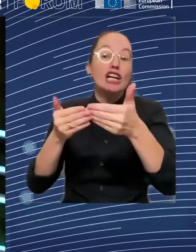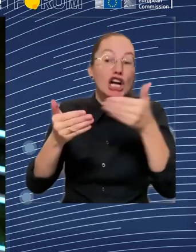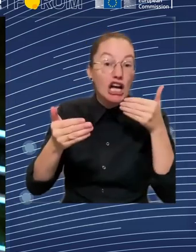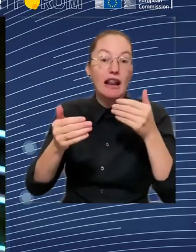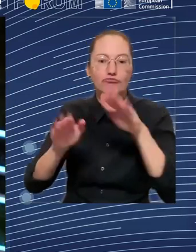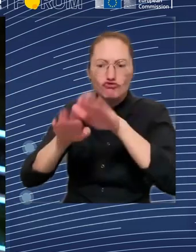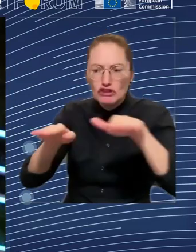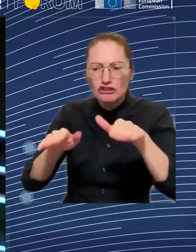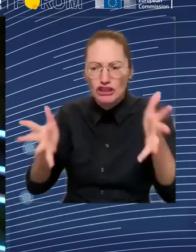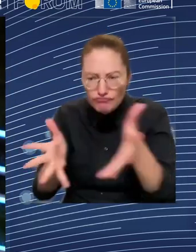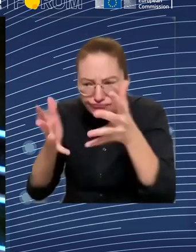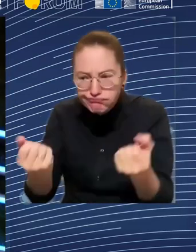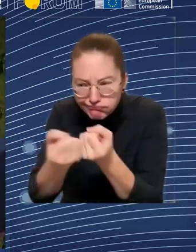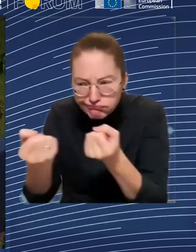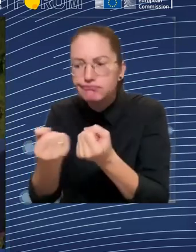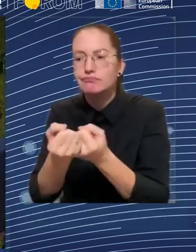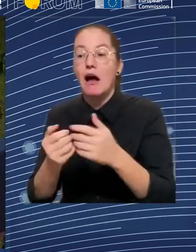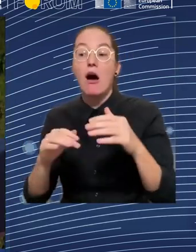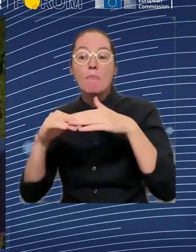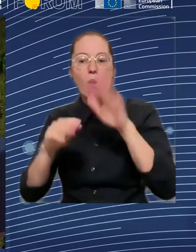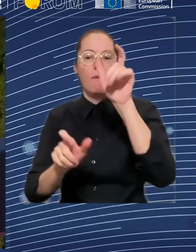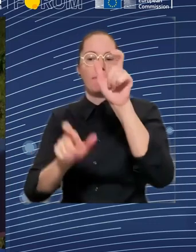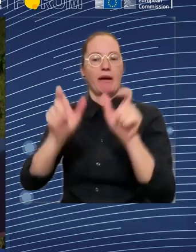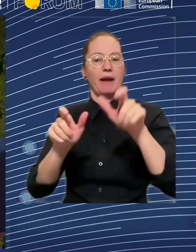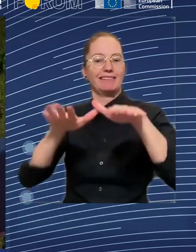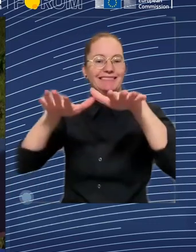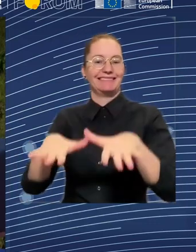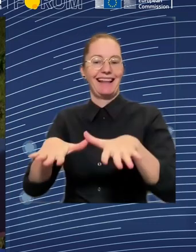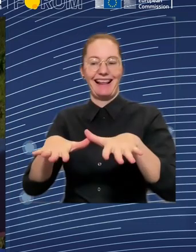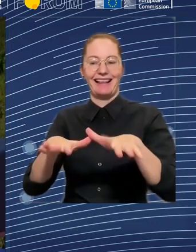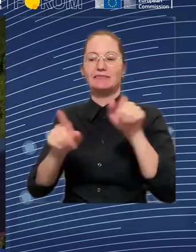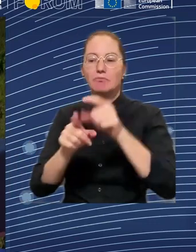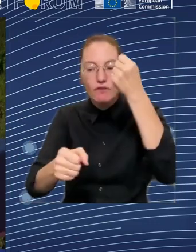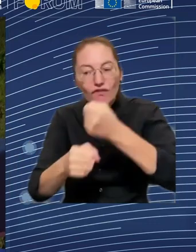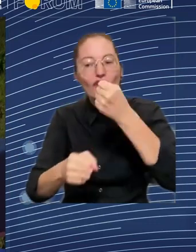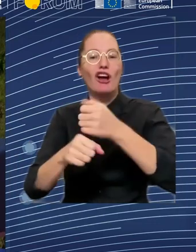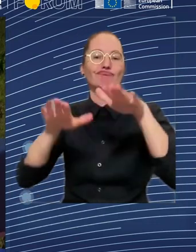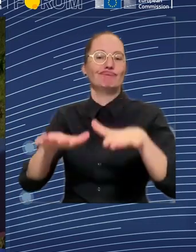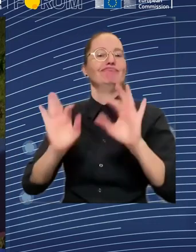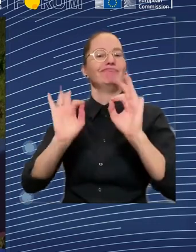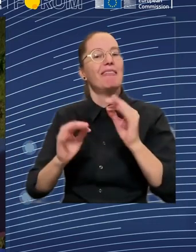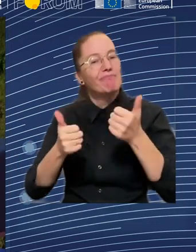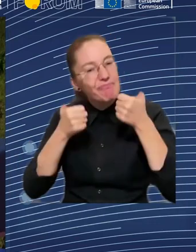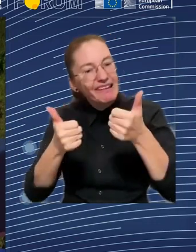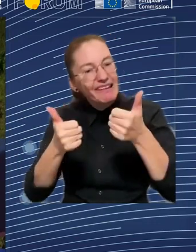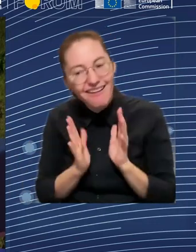development that lead to the higher pressure of expenditure, where we can do that. So,